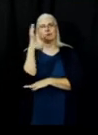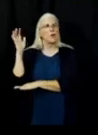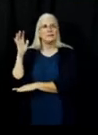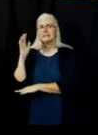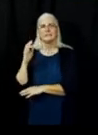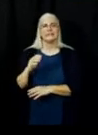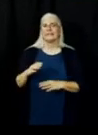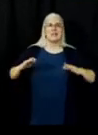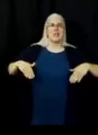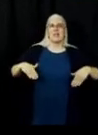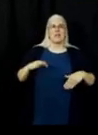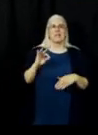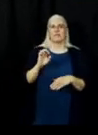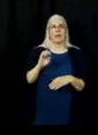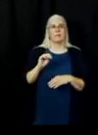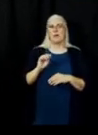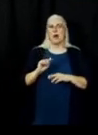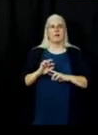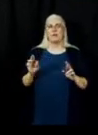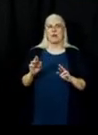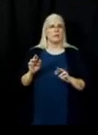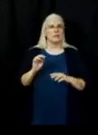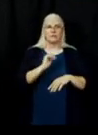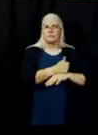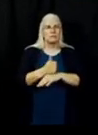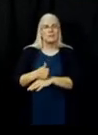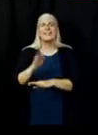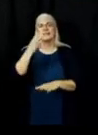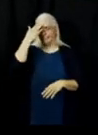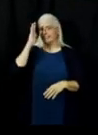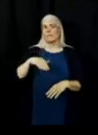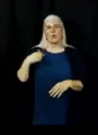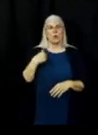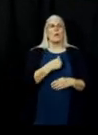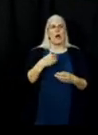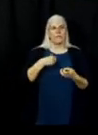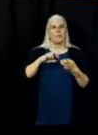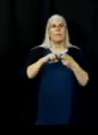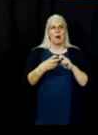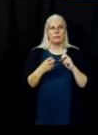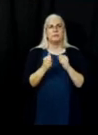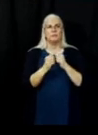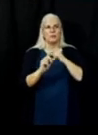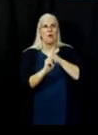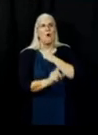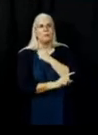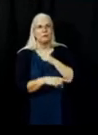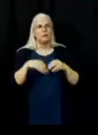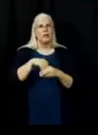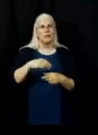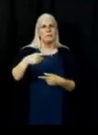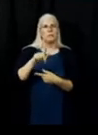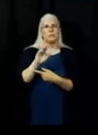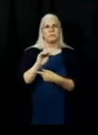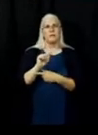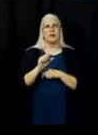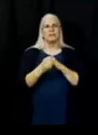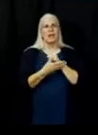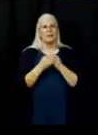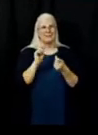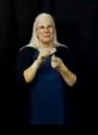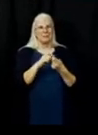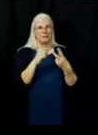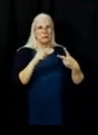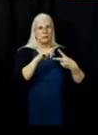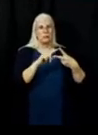That we were having issues with the garbage in Plumas County, specifically Chester and Quincy, that was not being